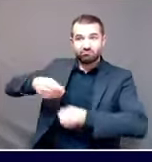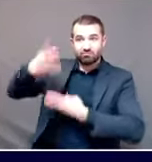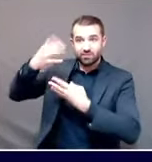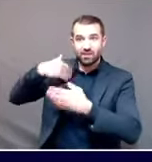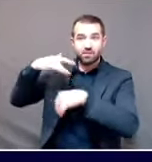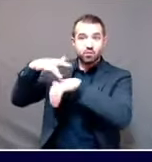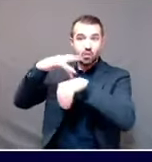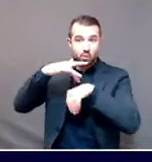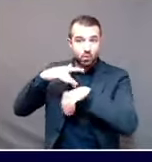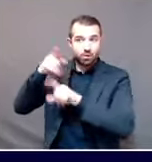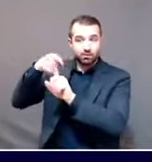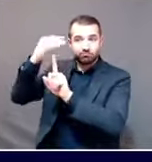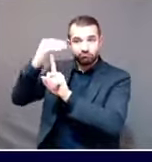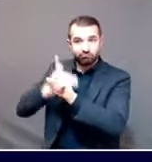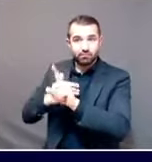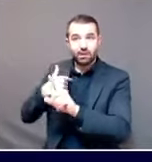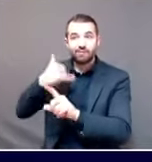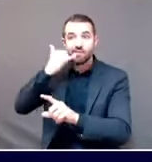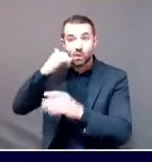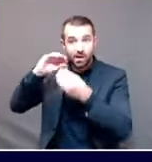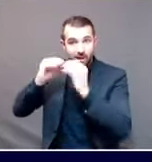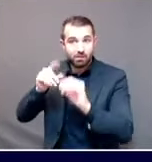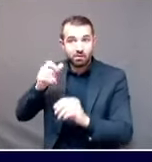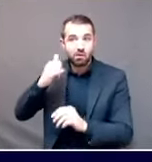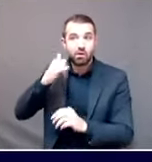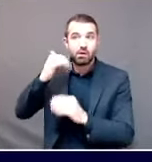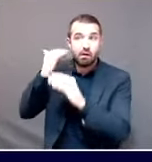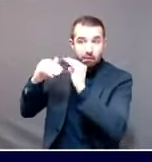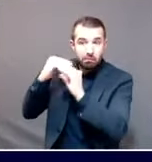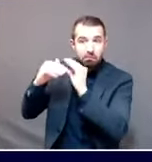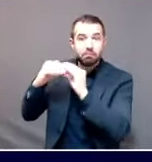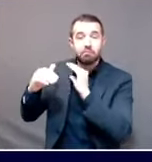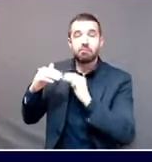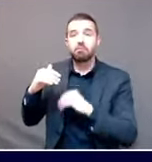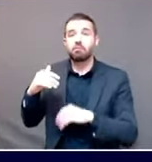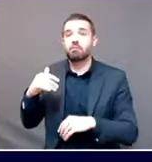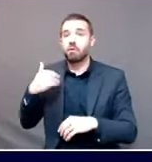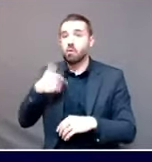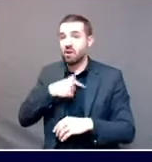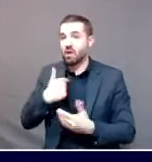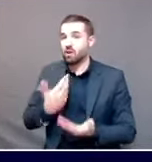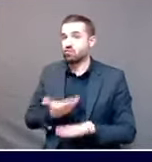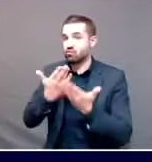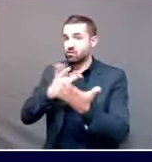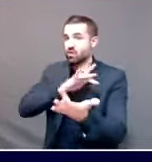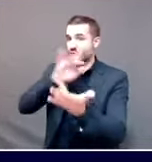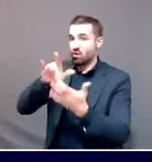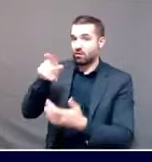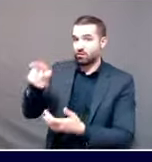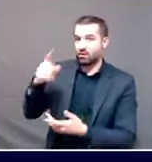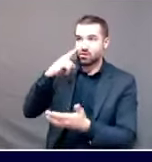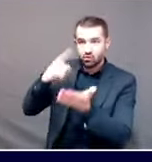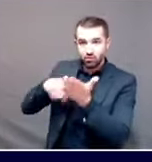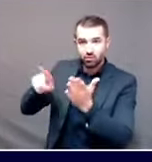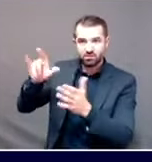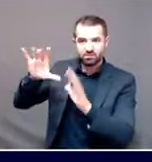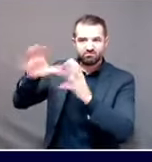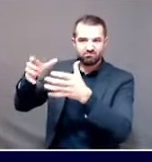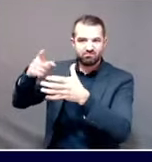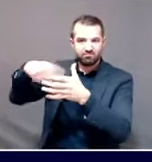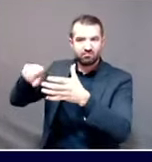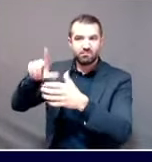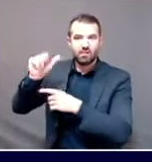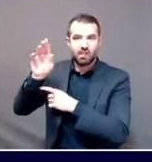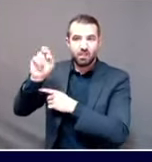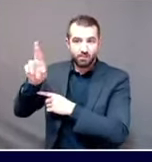or an email to get this kind of assistance. Our recommendation is that this individual does look for that kind of help